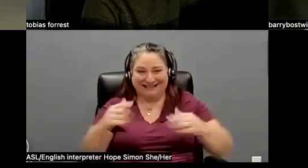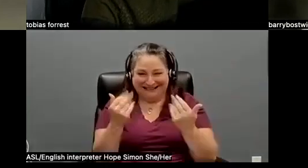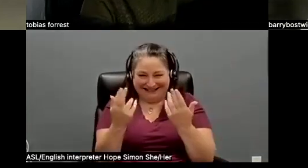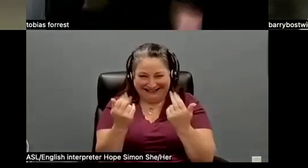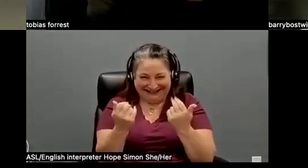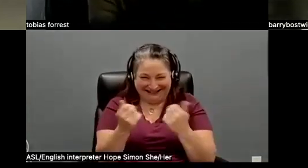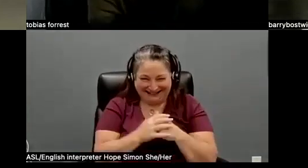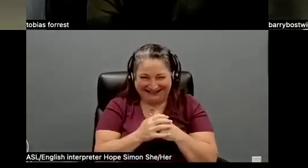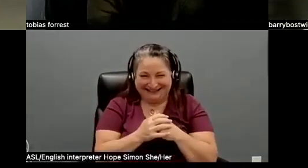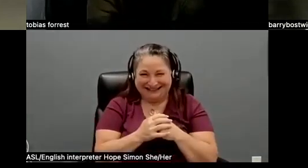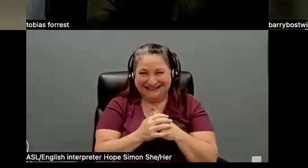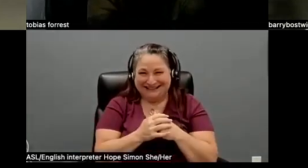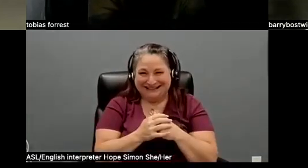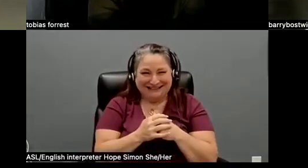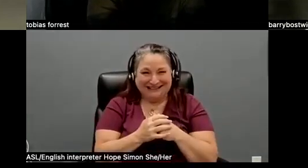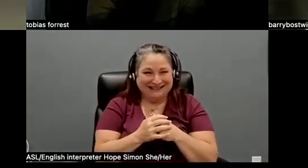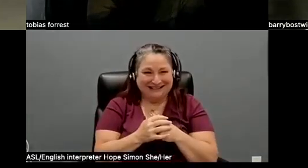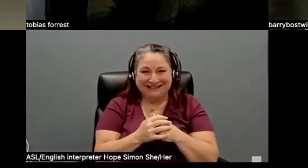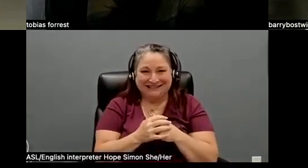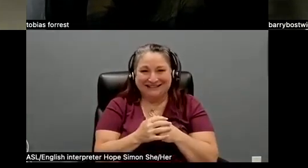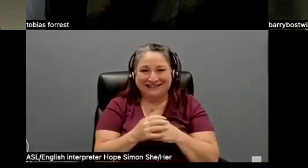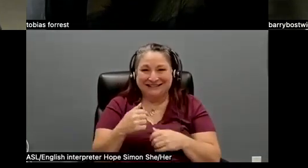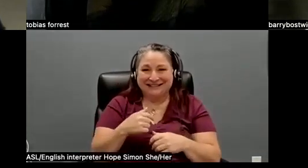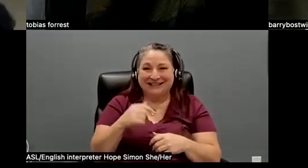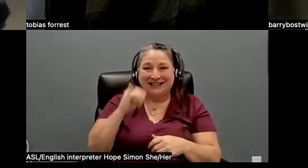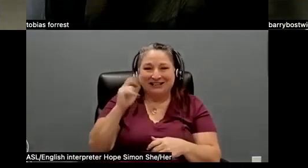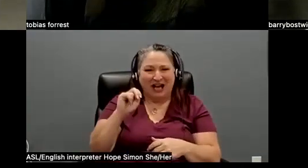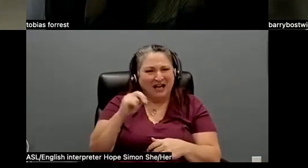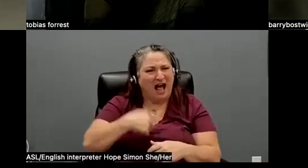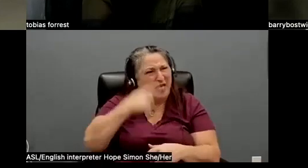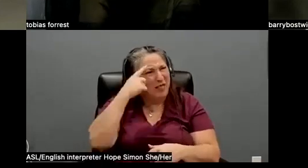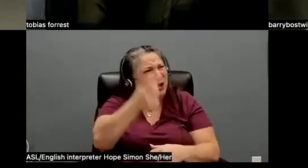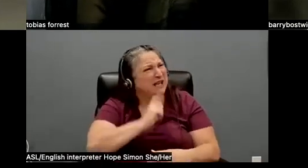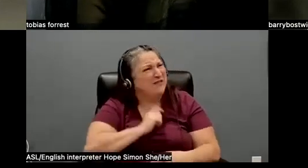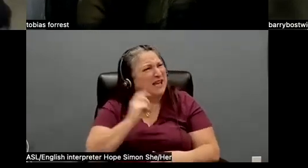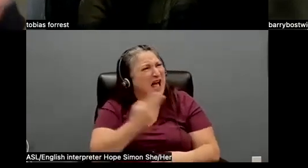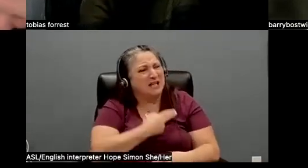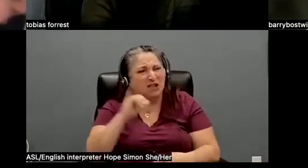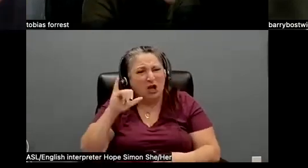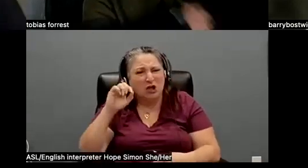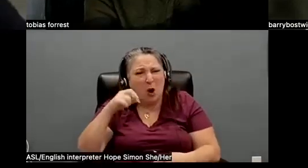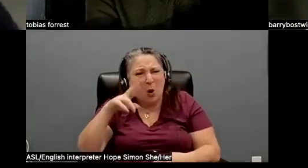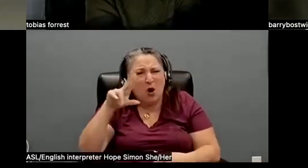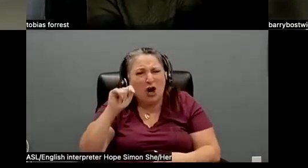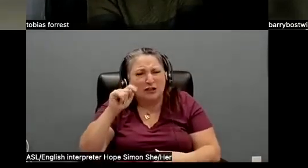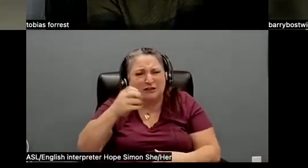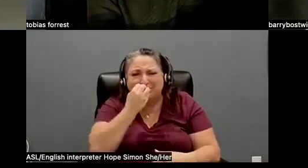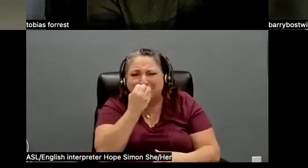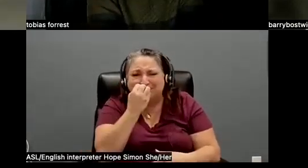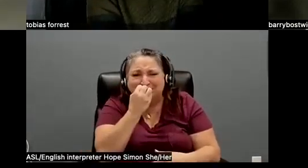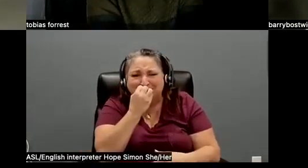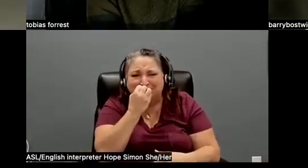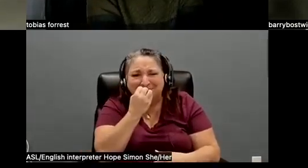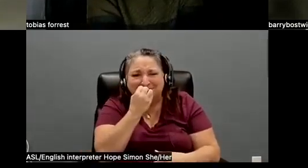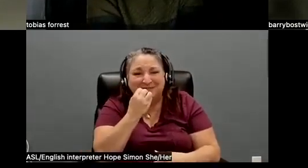We had it. We had it. I don't understand. I thought it was yogurt. I'm sorry. I know we had a, we had a yoga